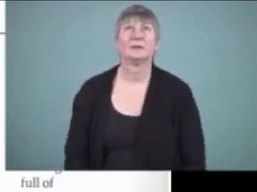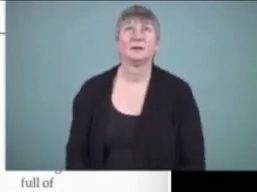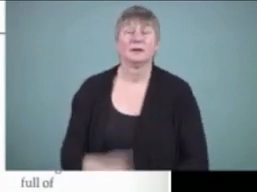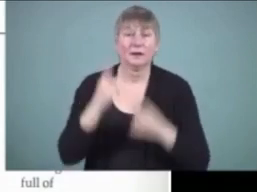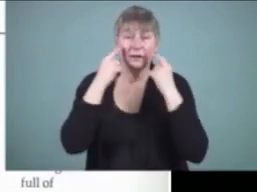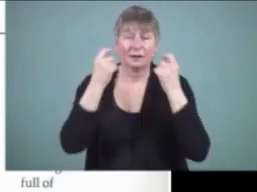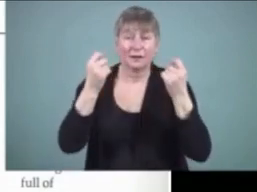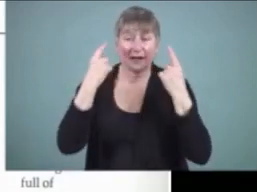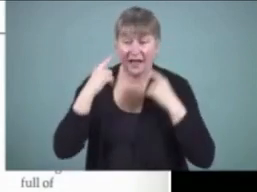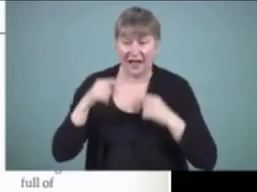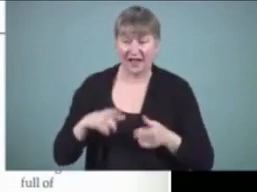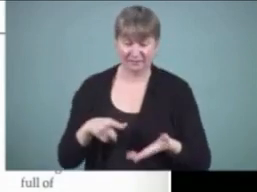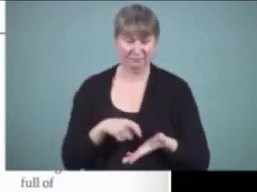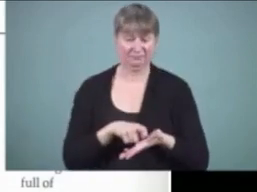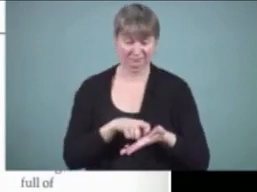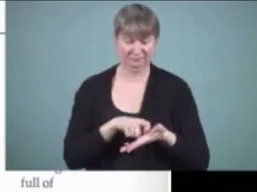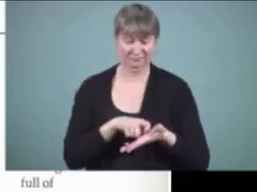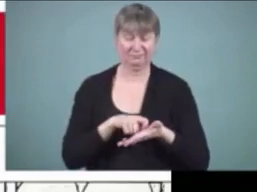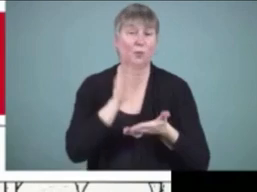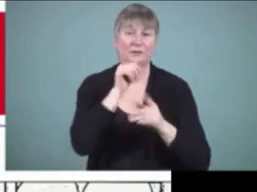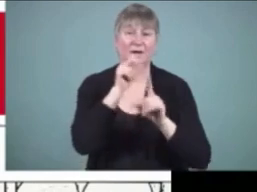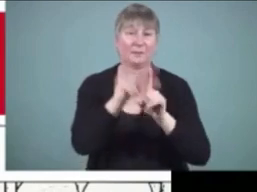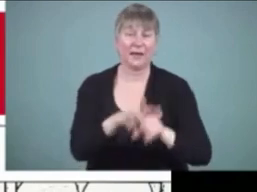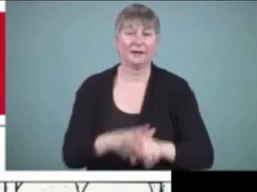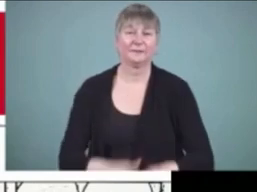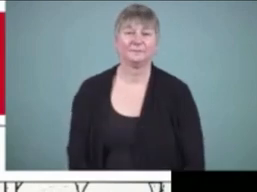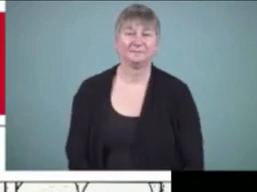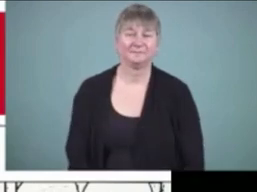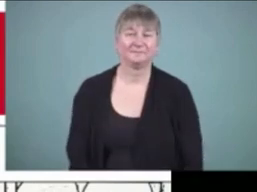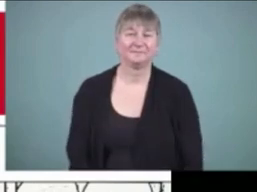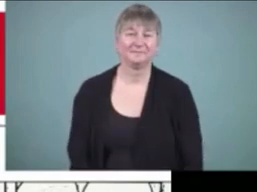makes even less sense next slide